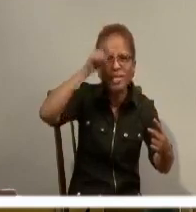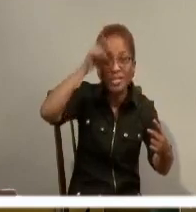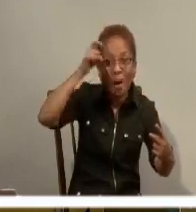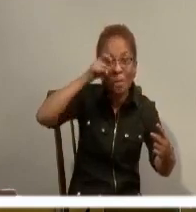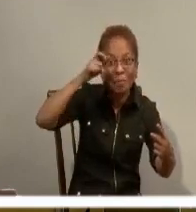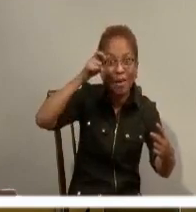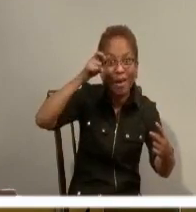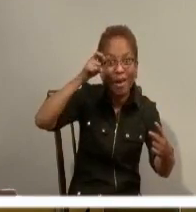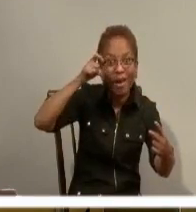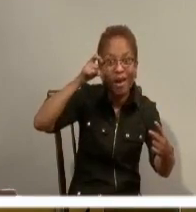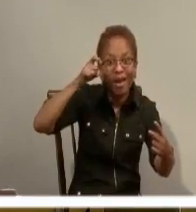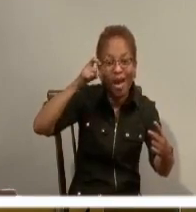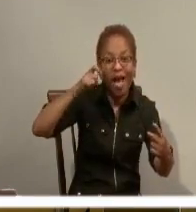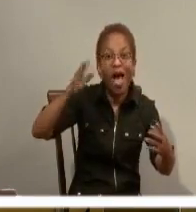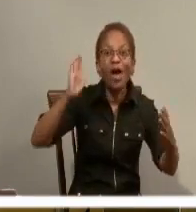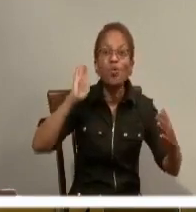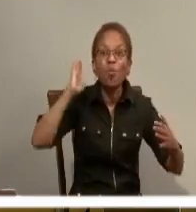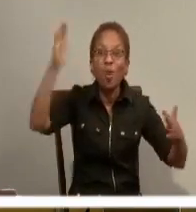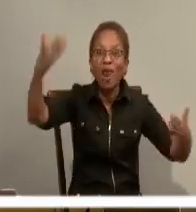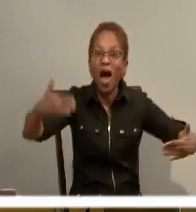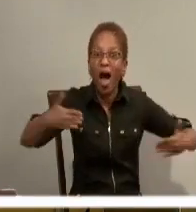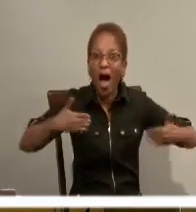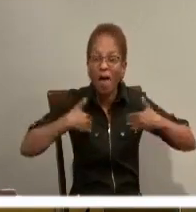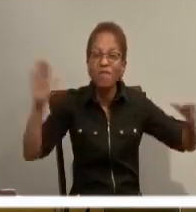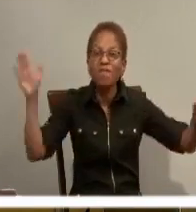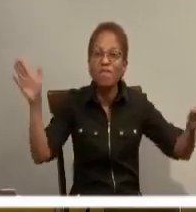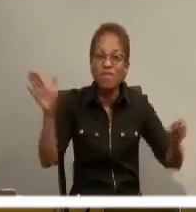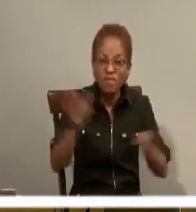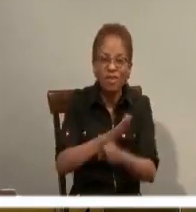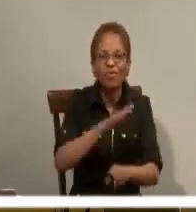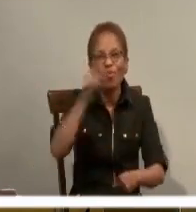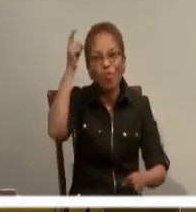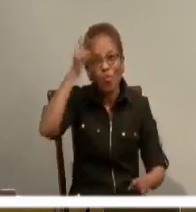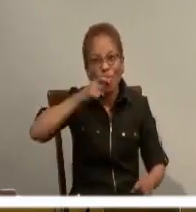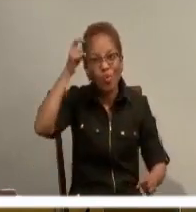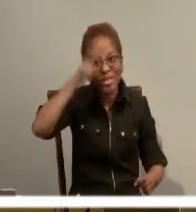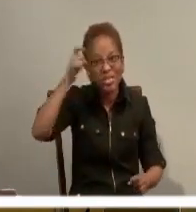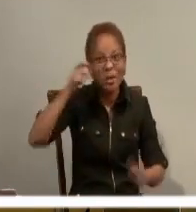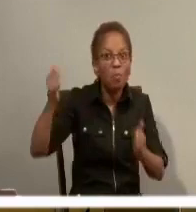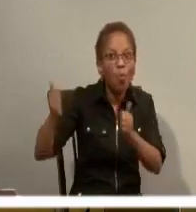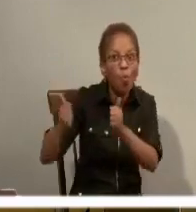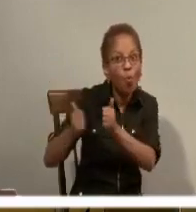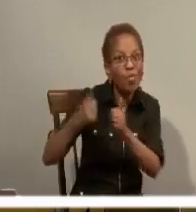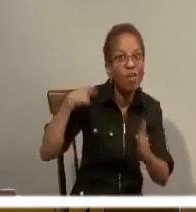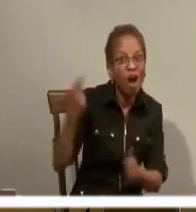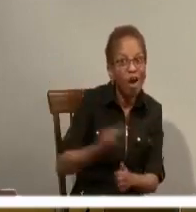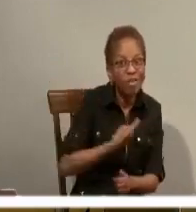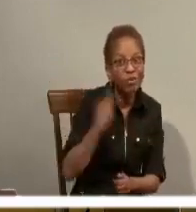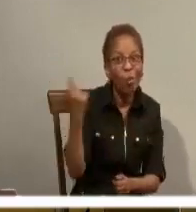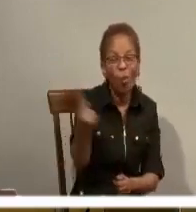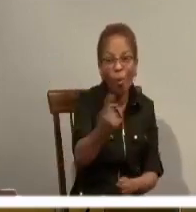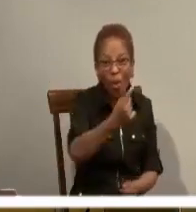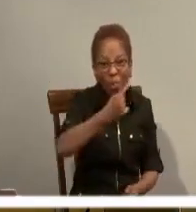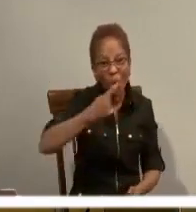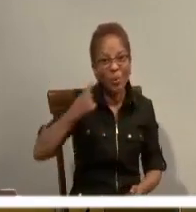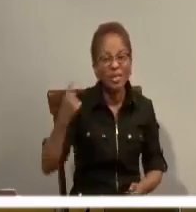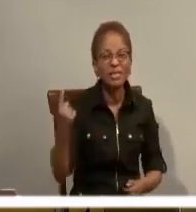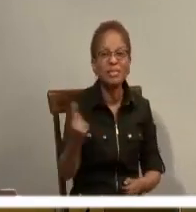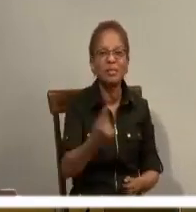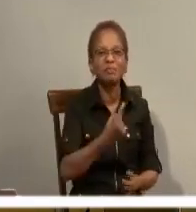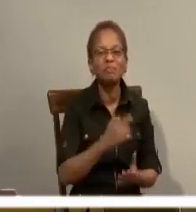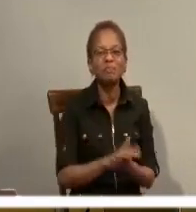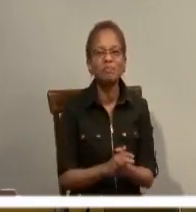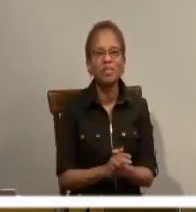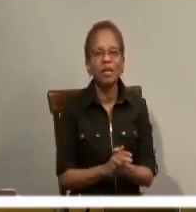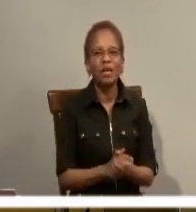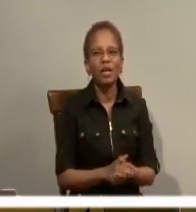And so the difference already we could start seeing between the wise and the foolish is living your life